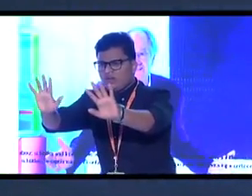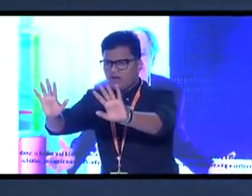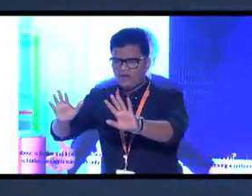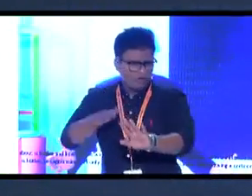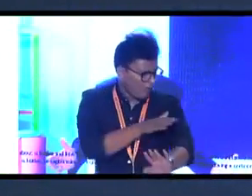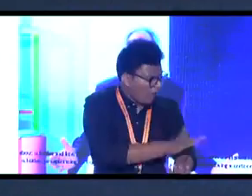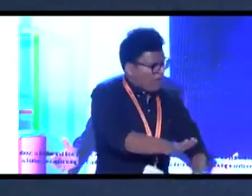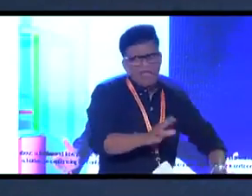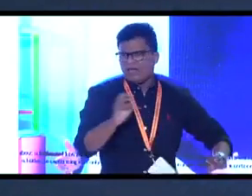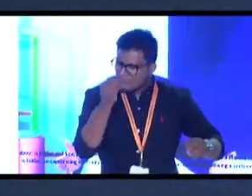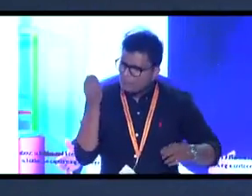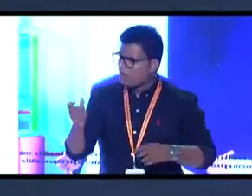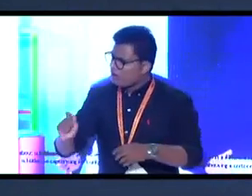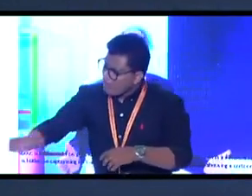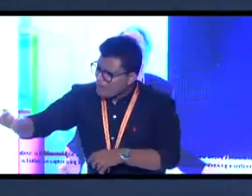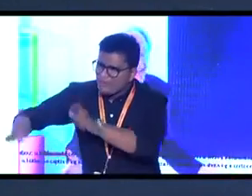get in.